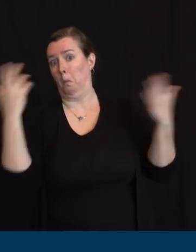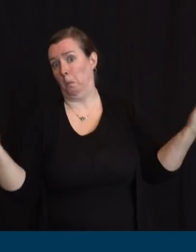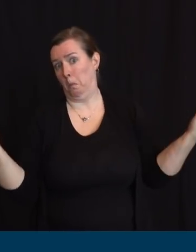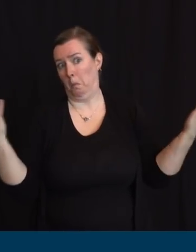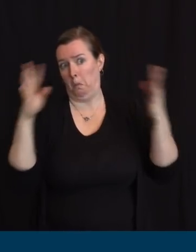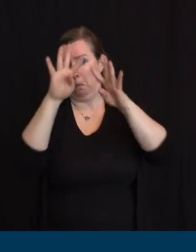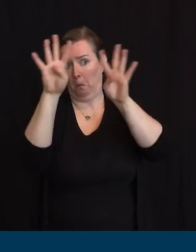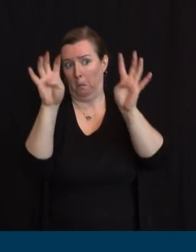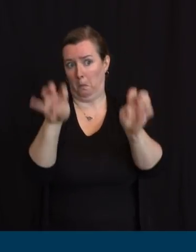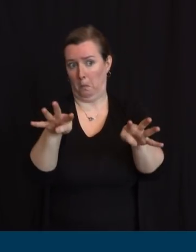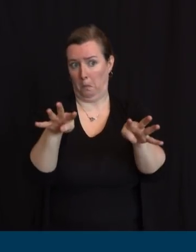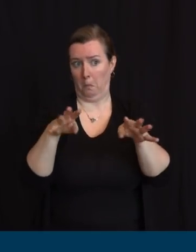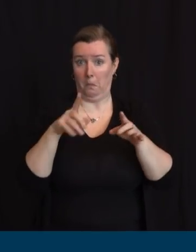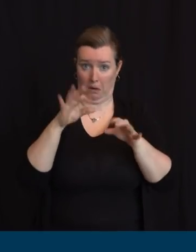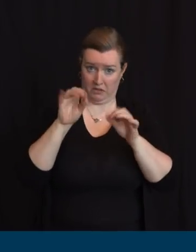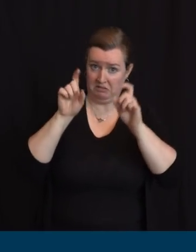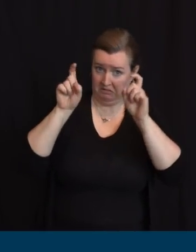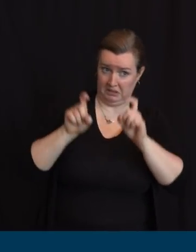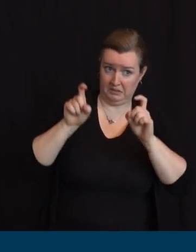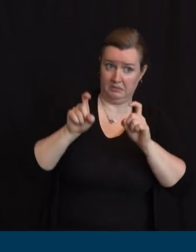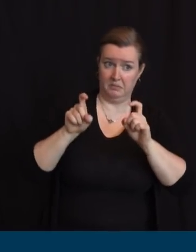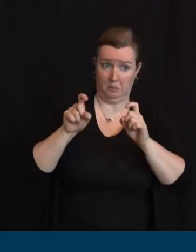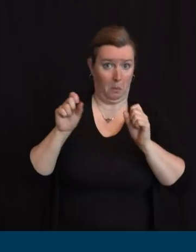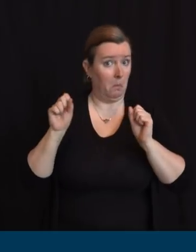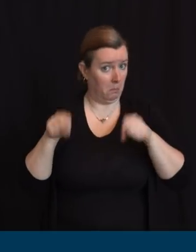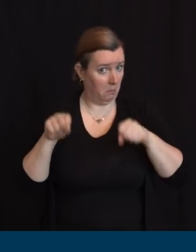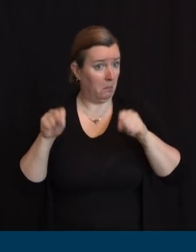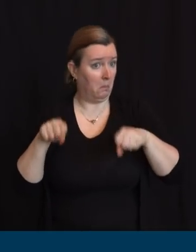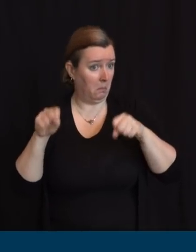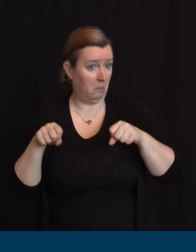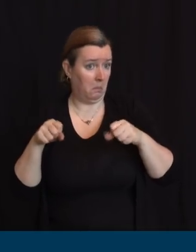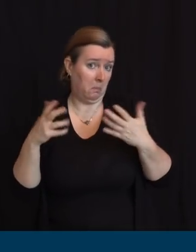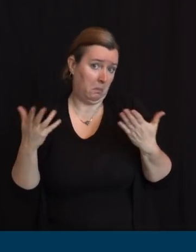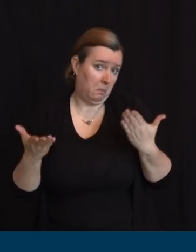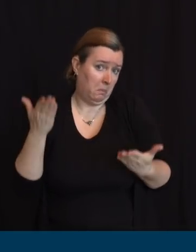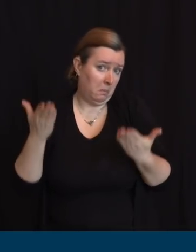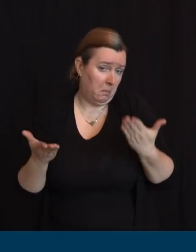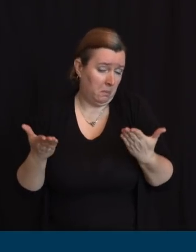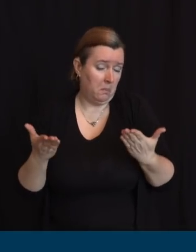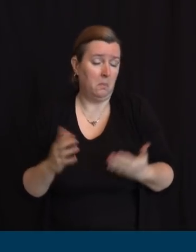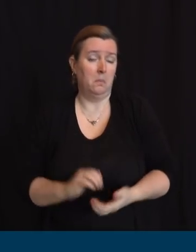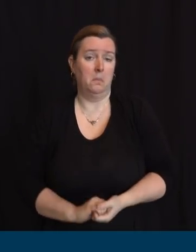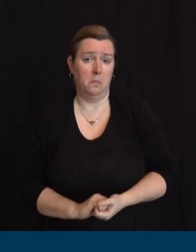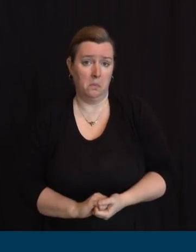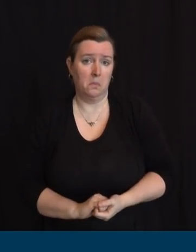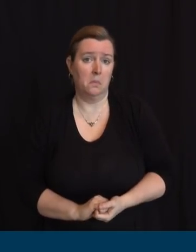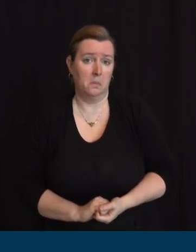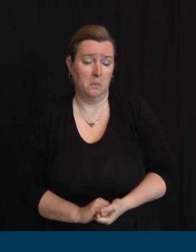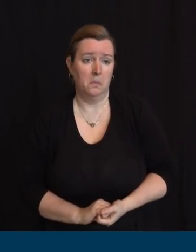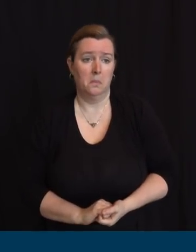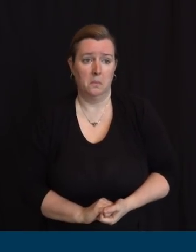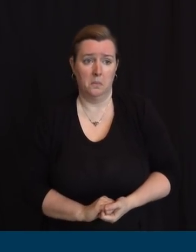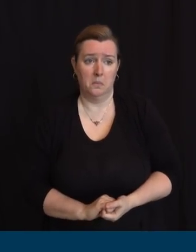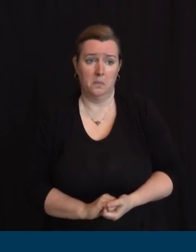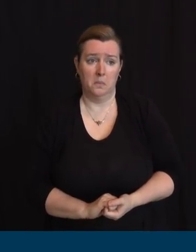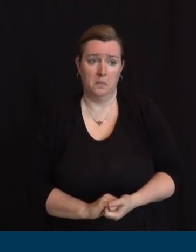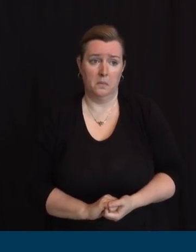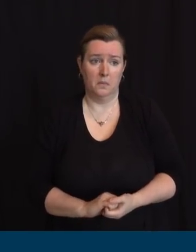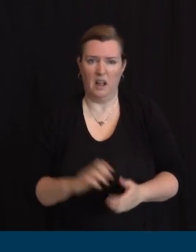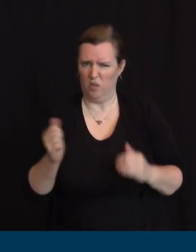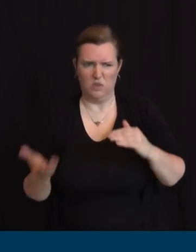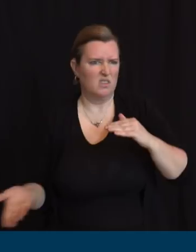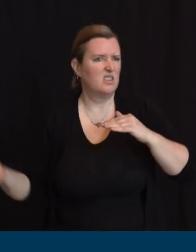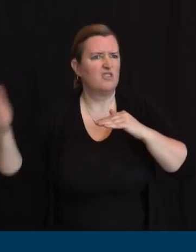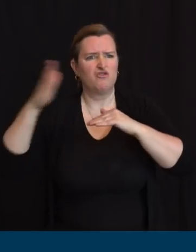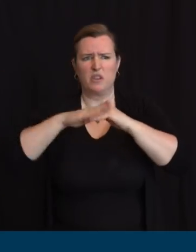greatly increase the number of people tested, that will allow the state to collect the data that we need vital